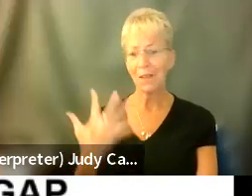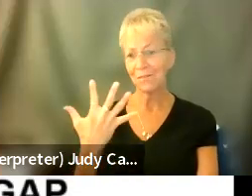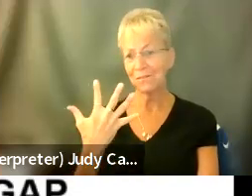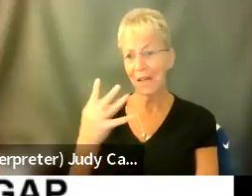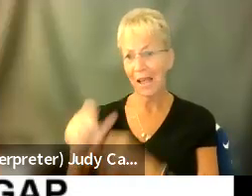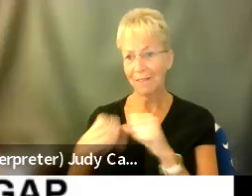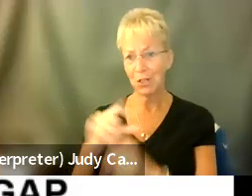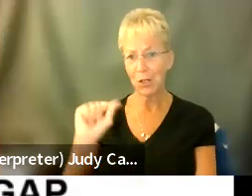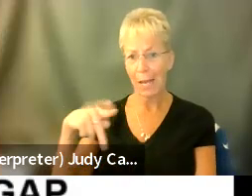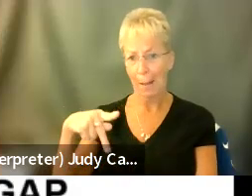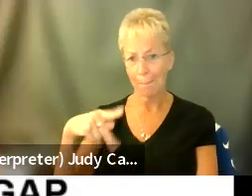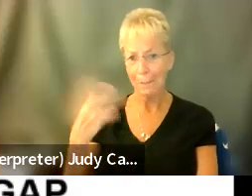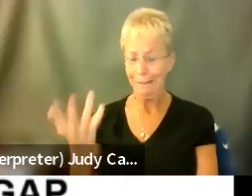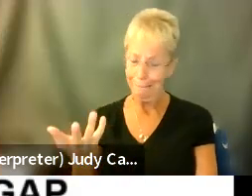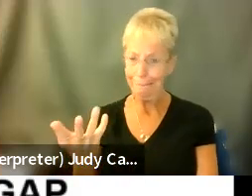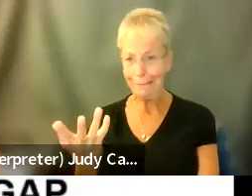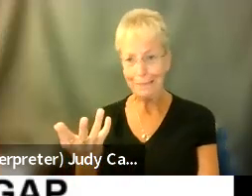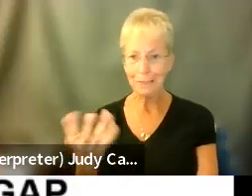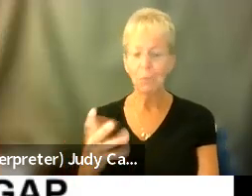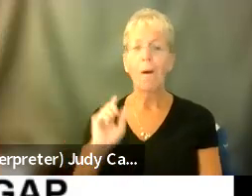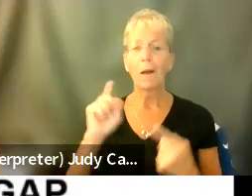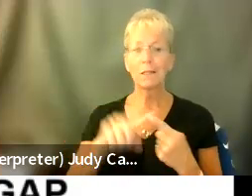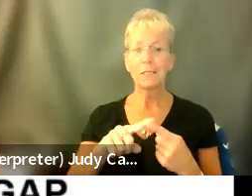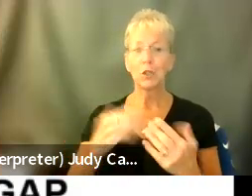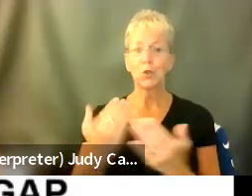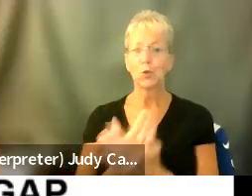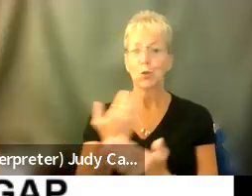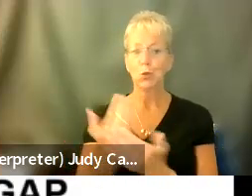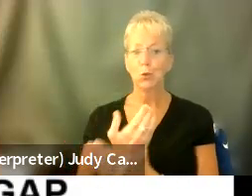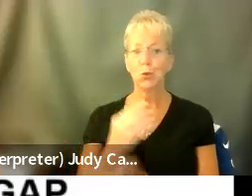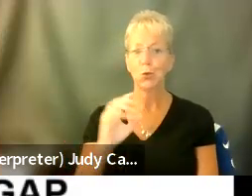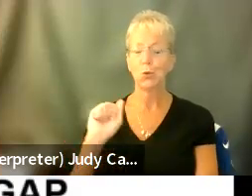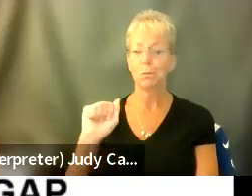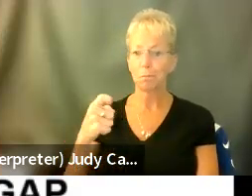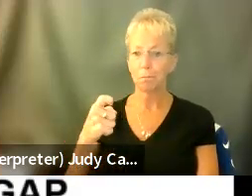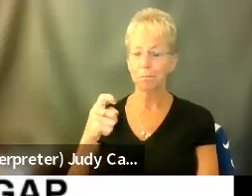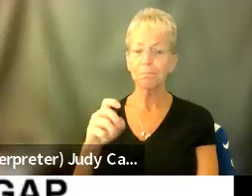year gap, um, until I got my next. Um,